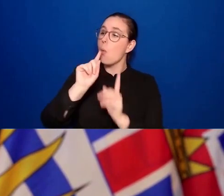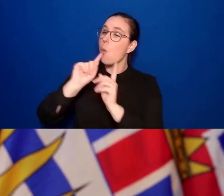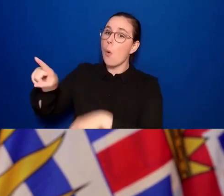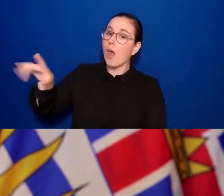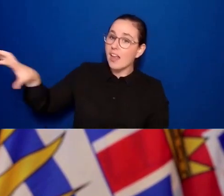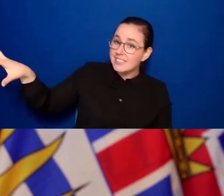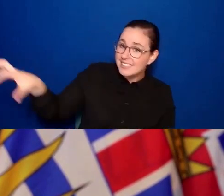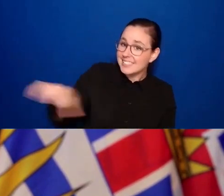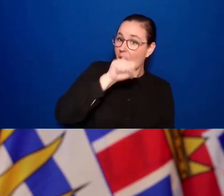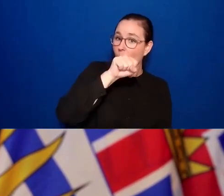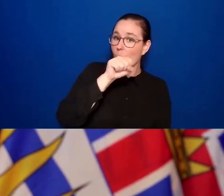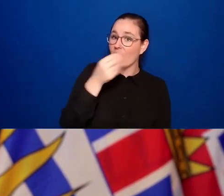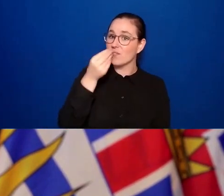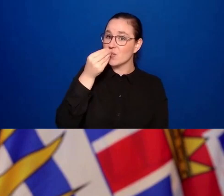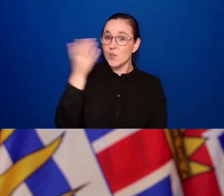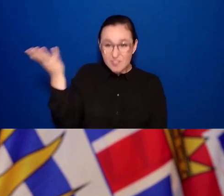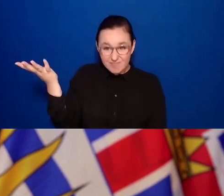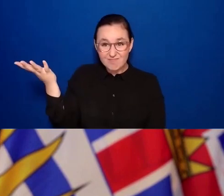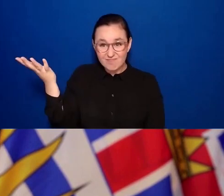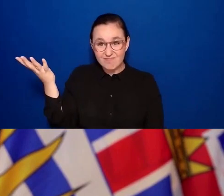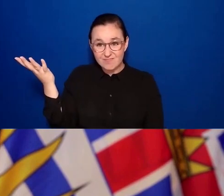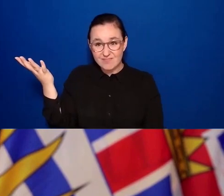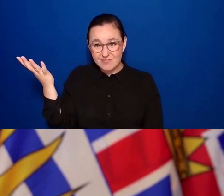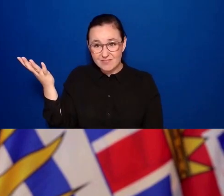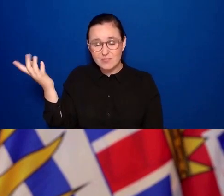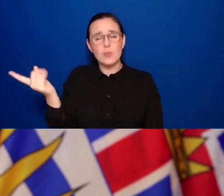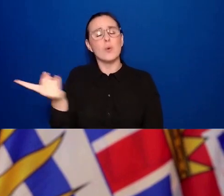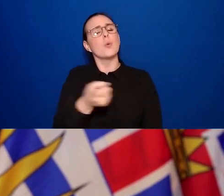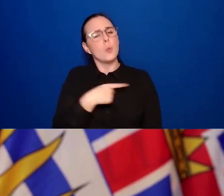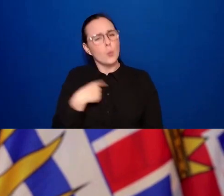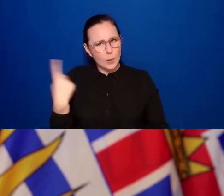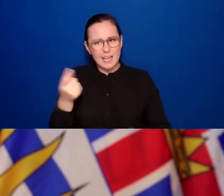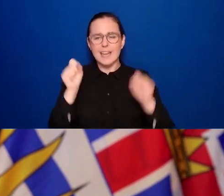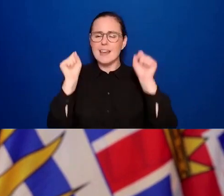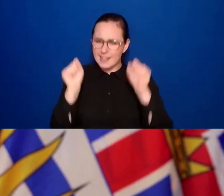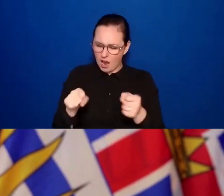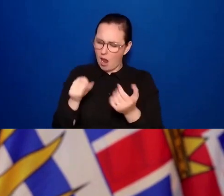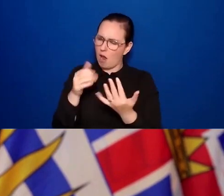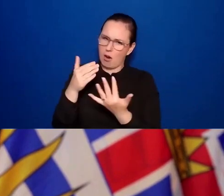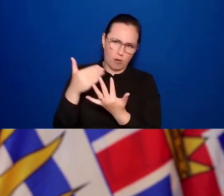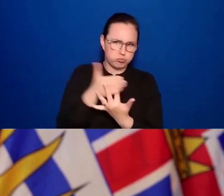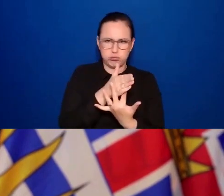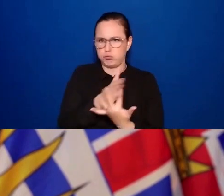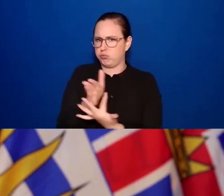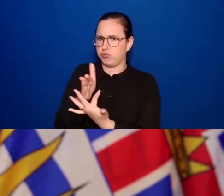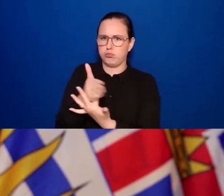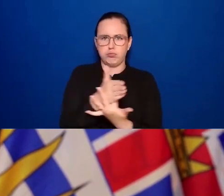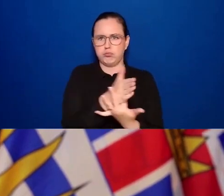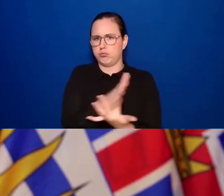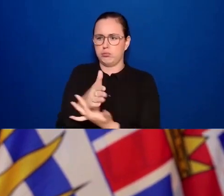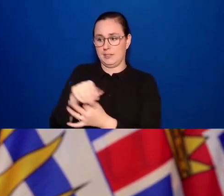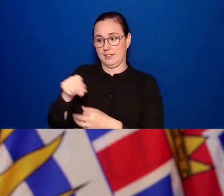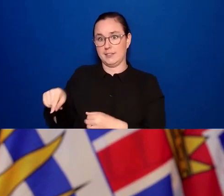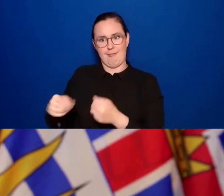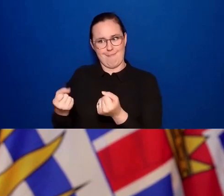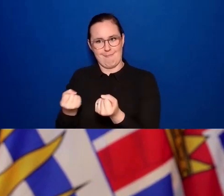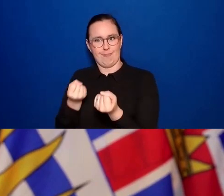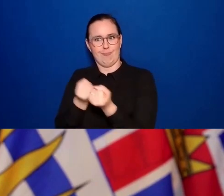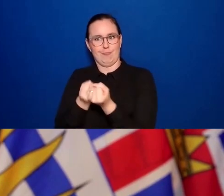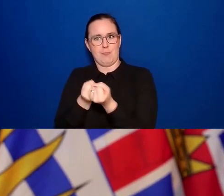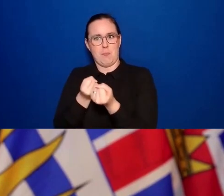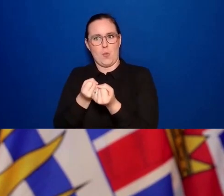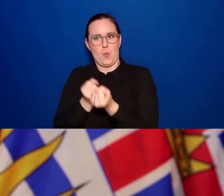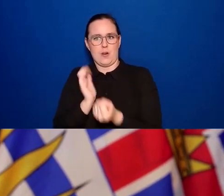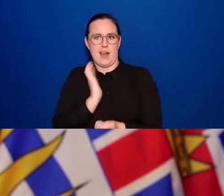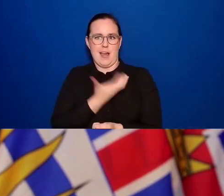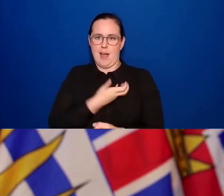We will get through this. We will get through this. This is another tool that we have. We know that these vaccines are very effective and they're